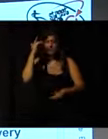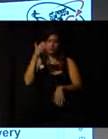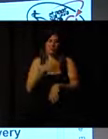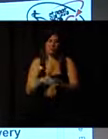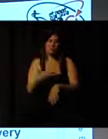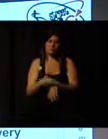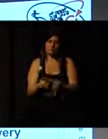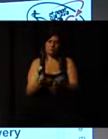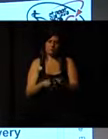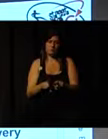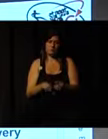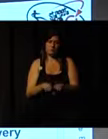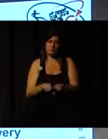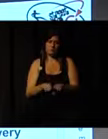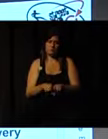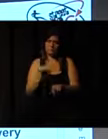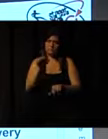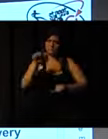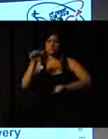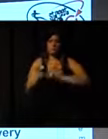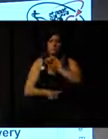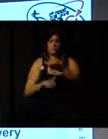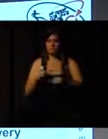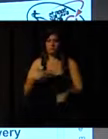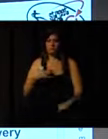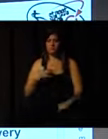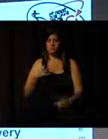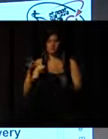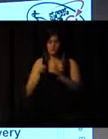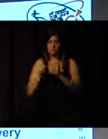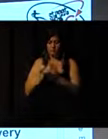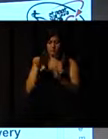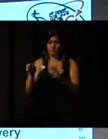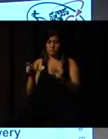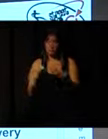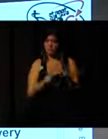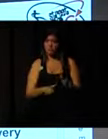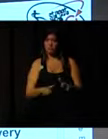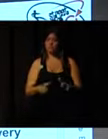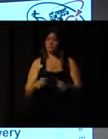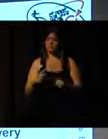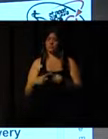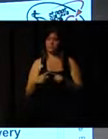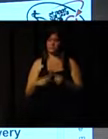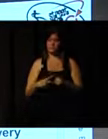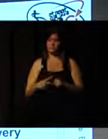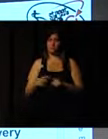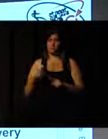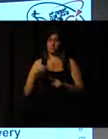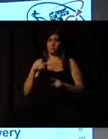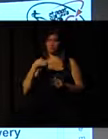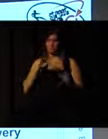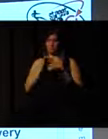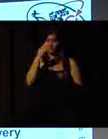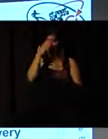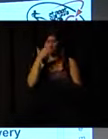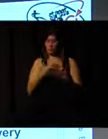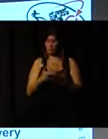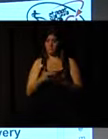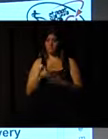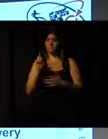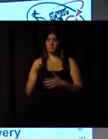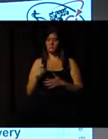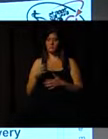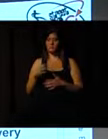the volunteer who we can rely on. They turn up, they deliver the sessions for us, and ultimately they become the face of the programme and the people